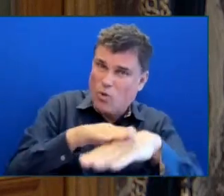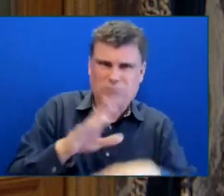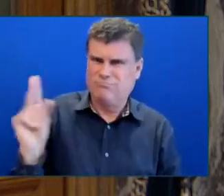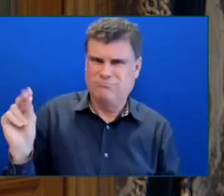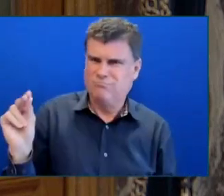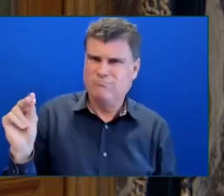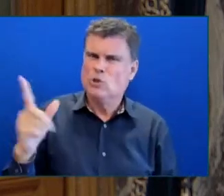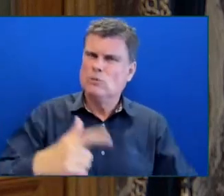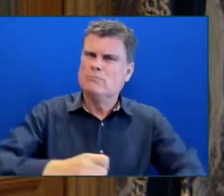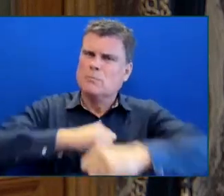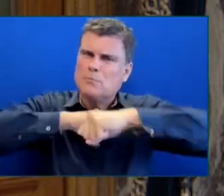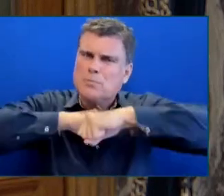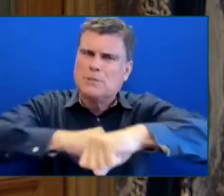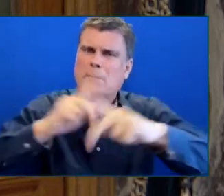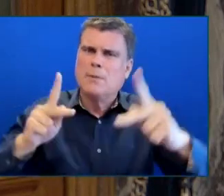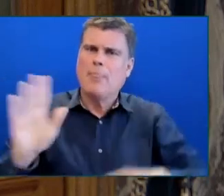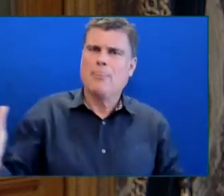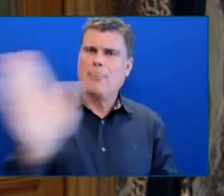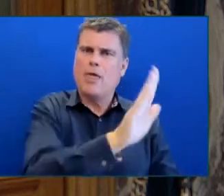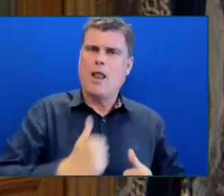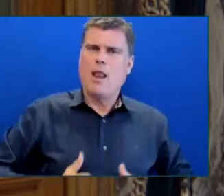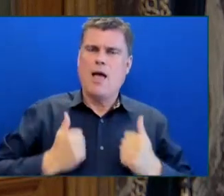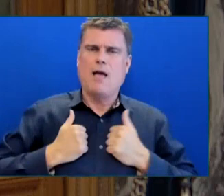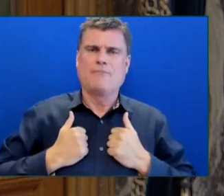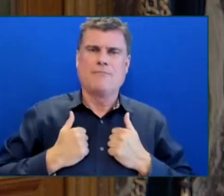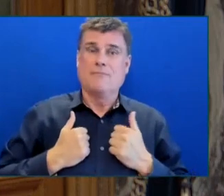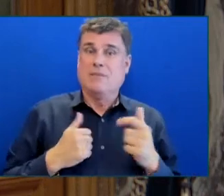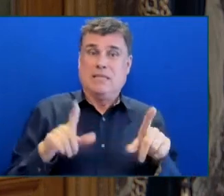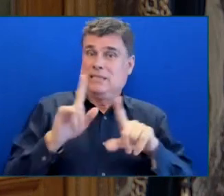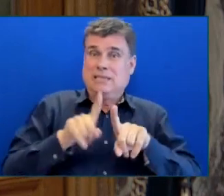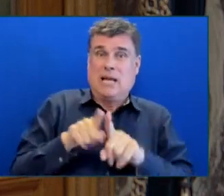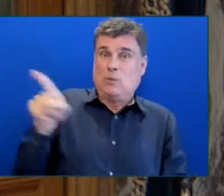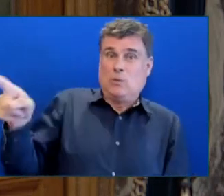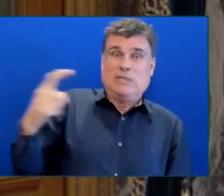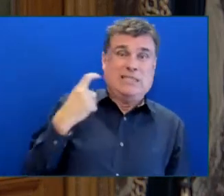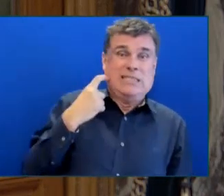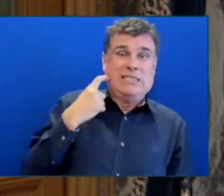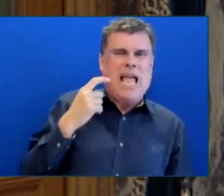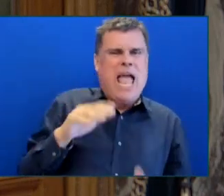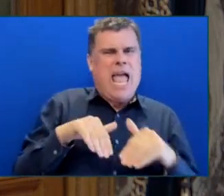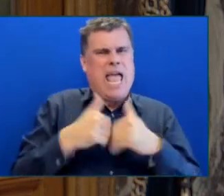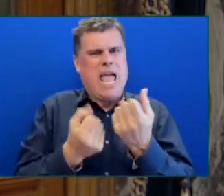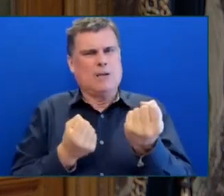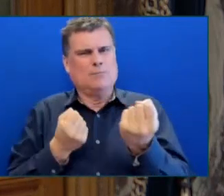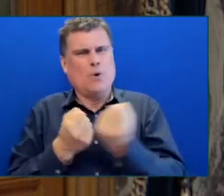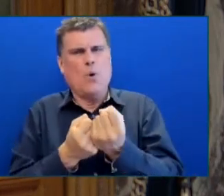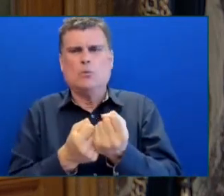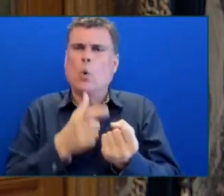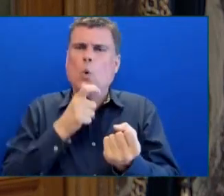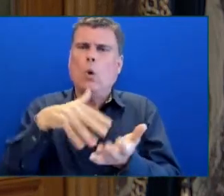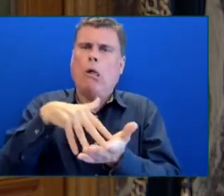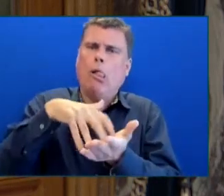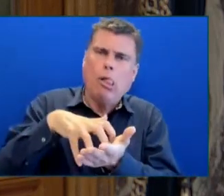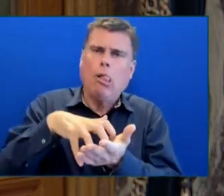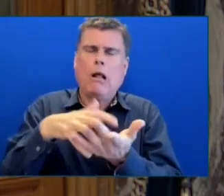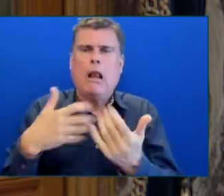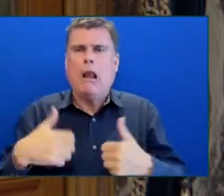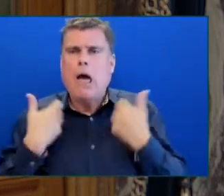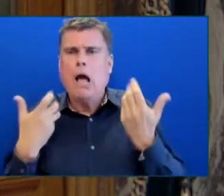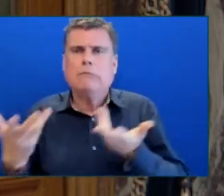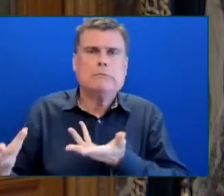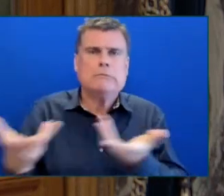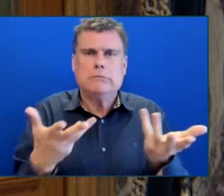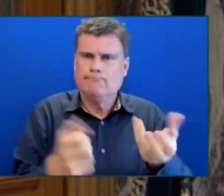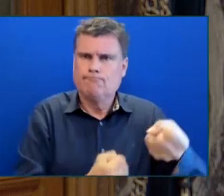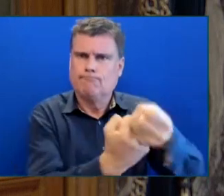the most vulnerable. My question, honourable Speaker, is to the Premier. Where can people go to get out of the heat,